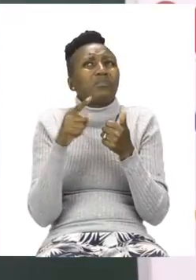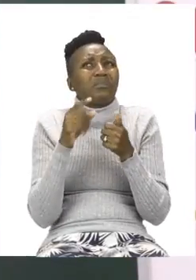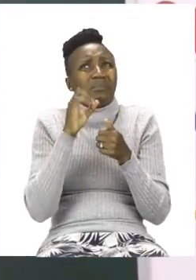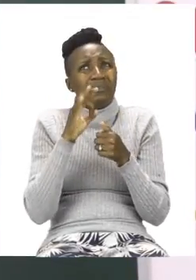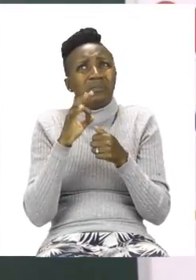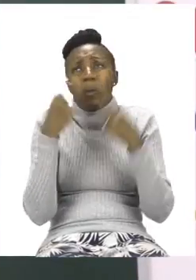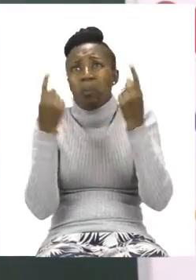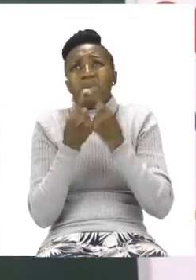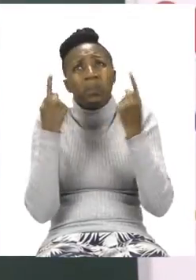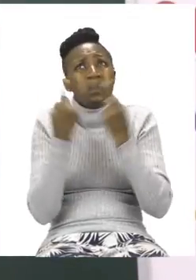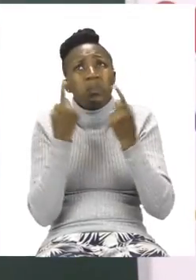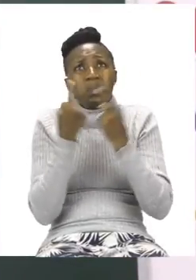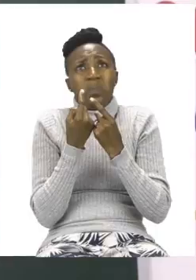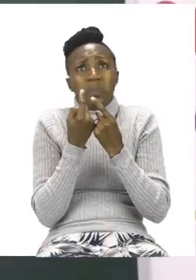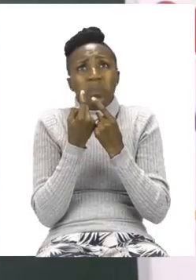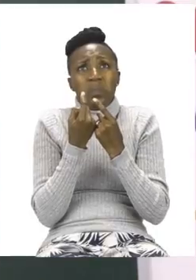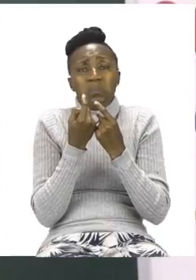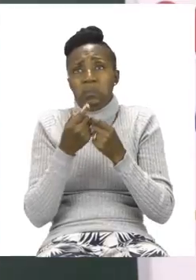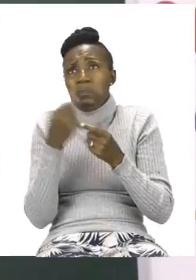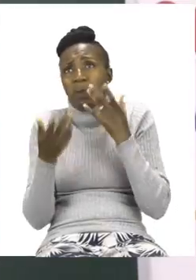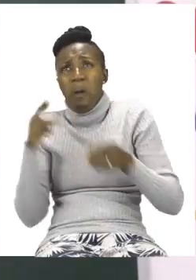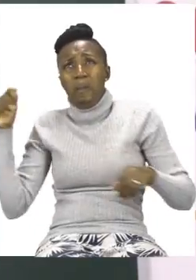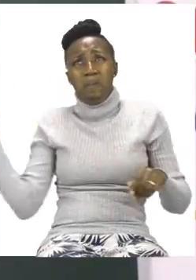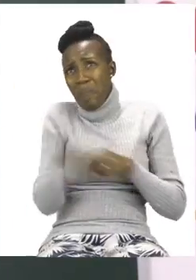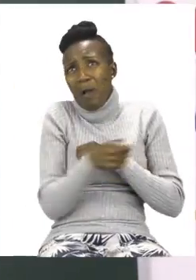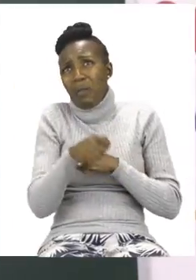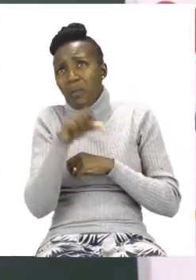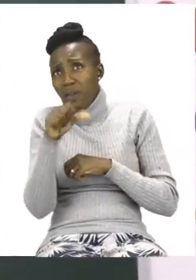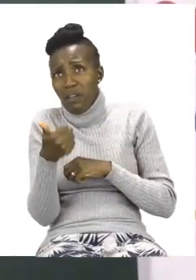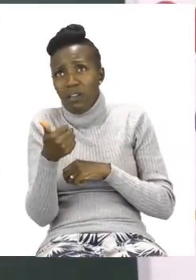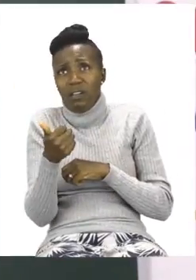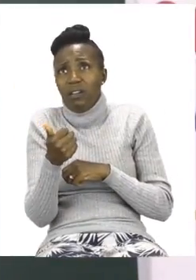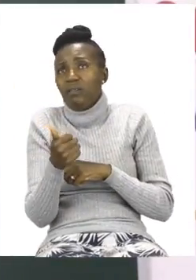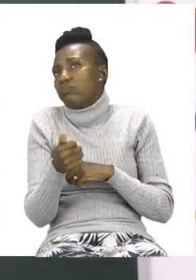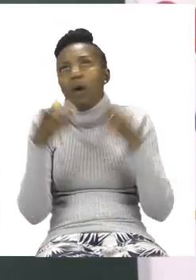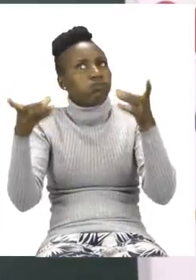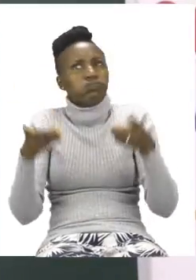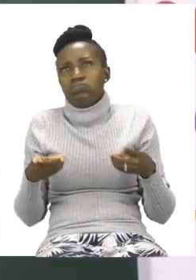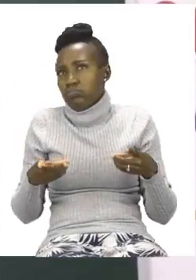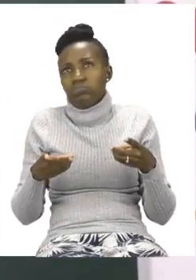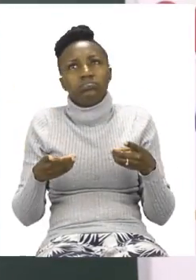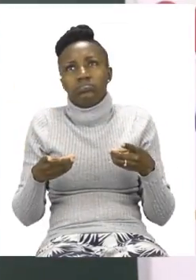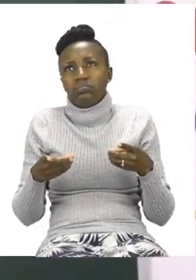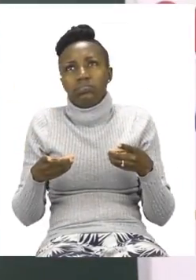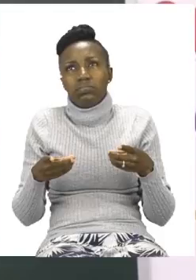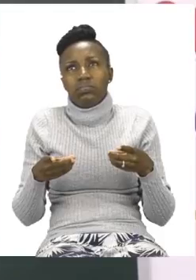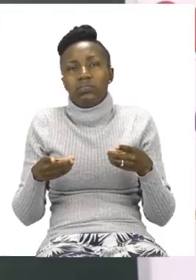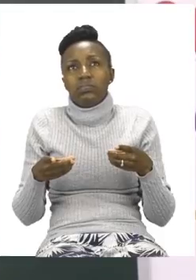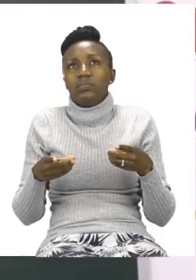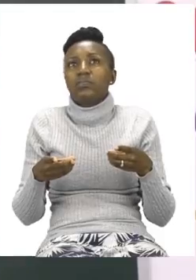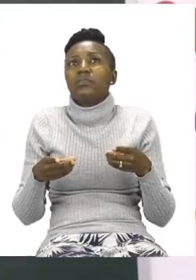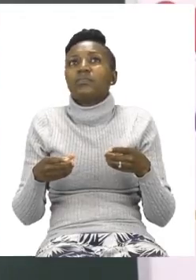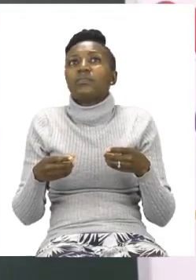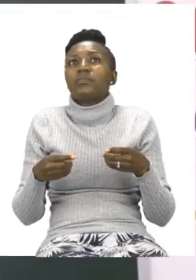to play with it by smacking someone, then that is very, very dangerous. So for